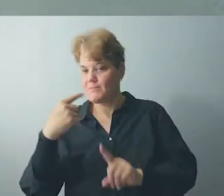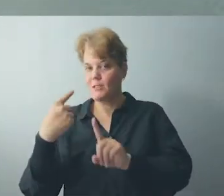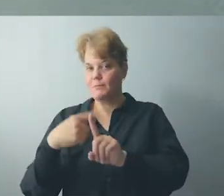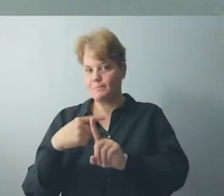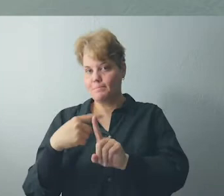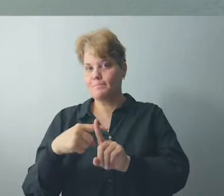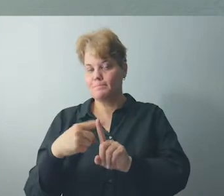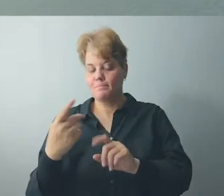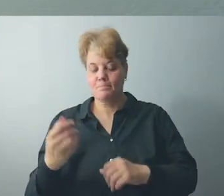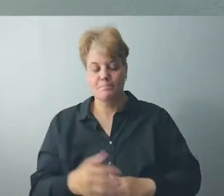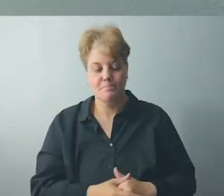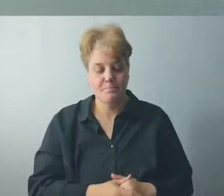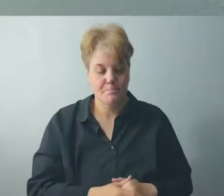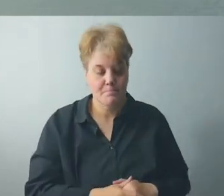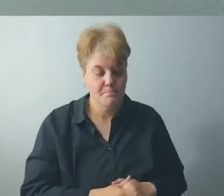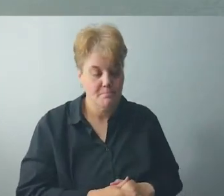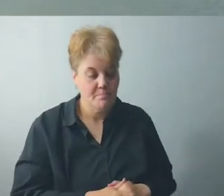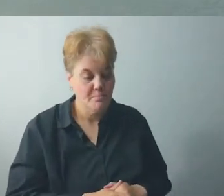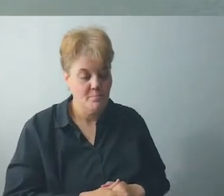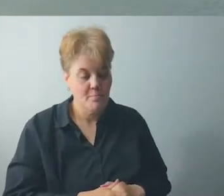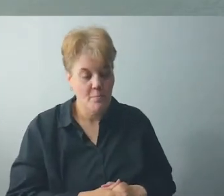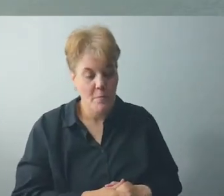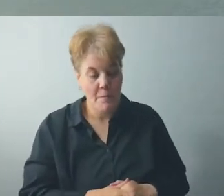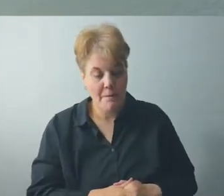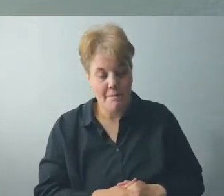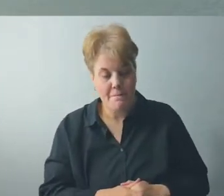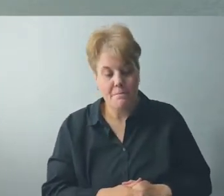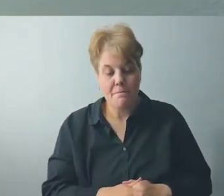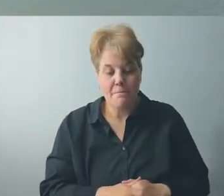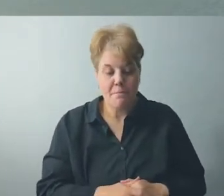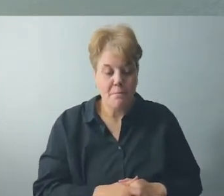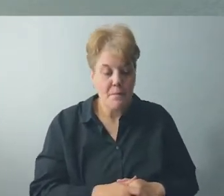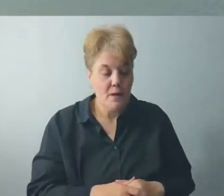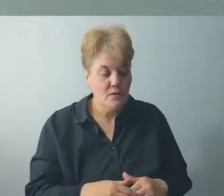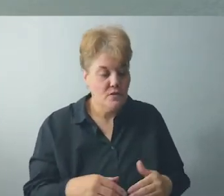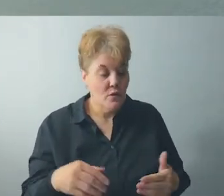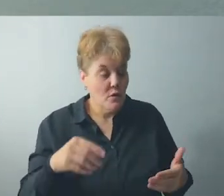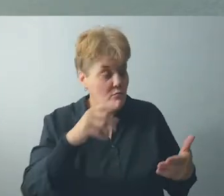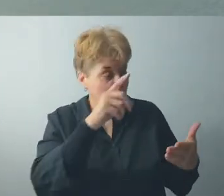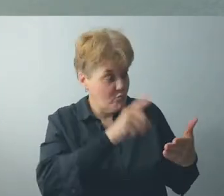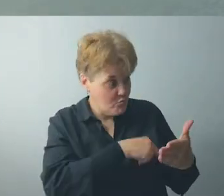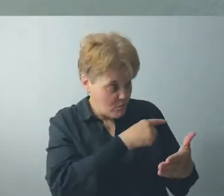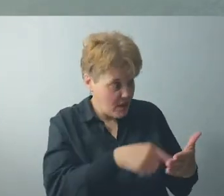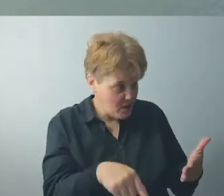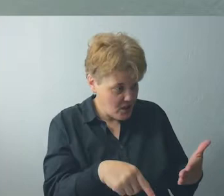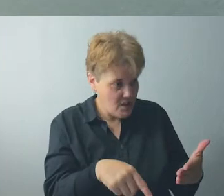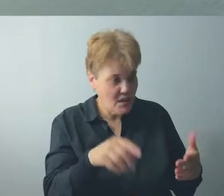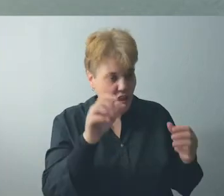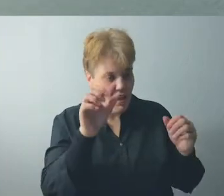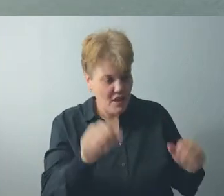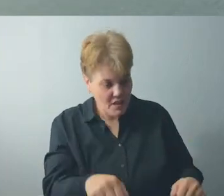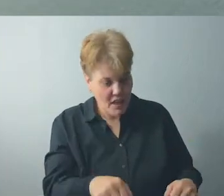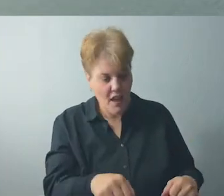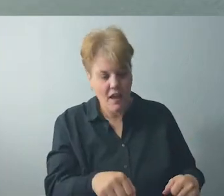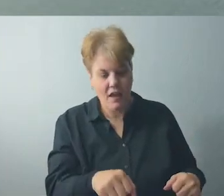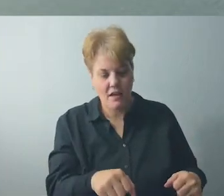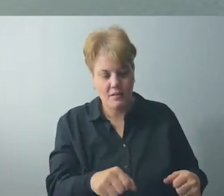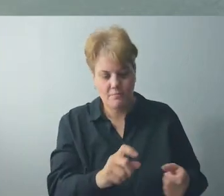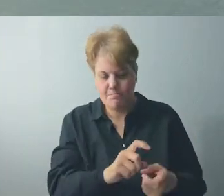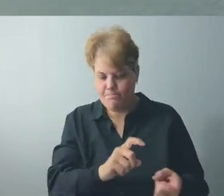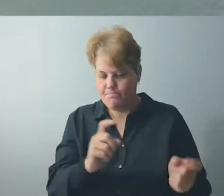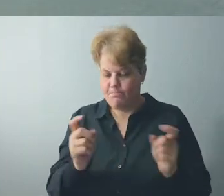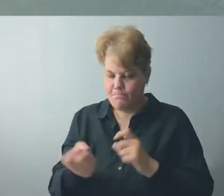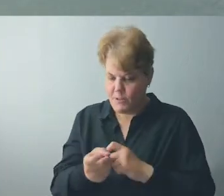lives and our brains. In a negative sense, prejudices can influence the way that we behave towards certain people